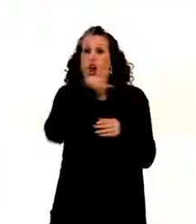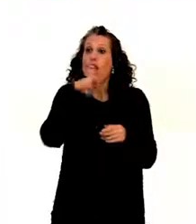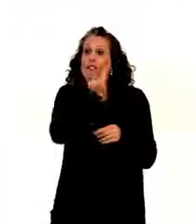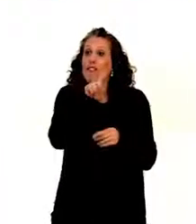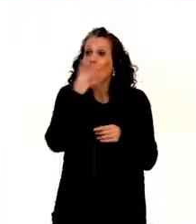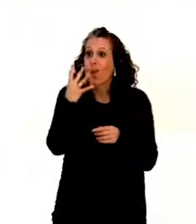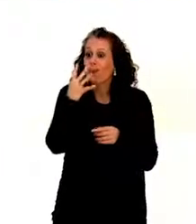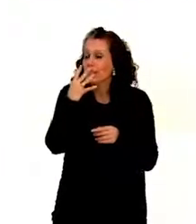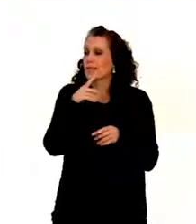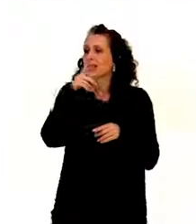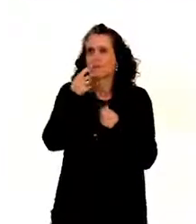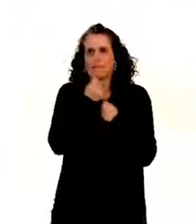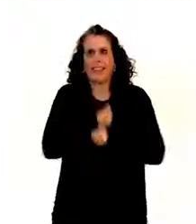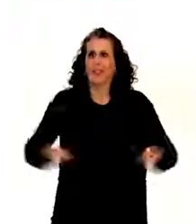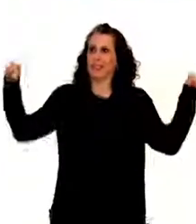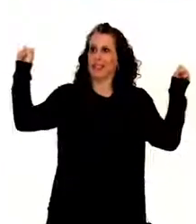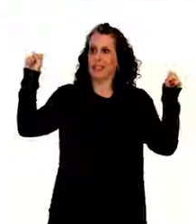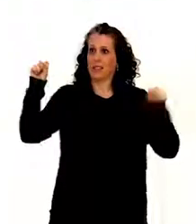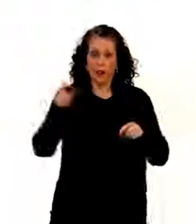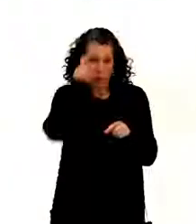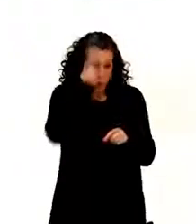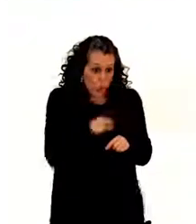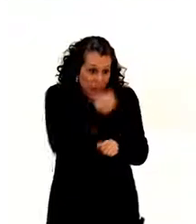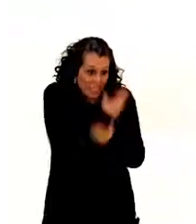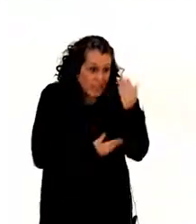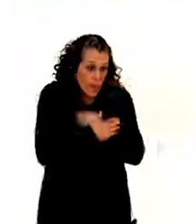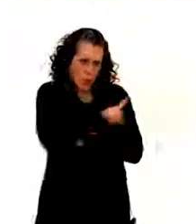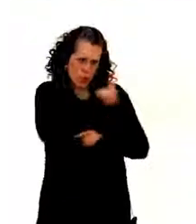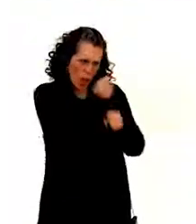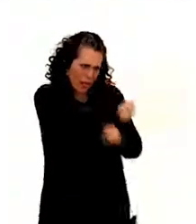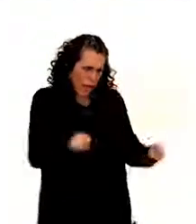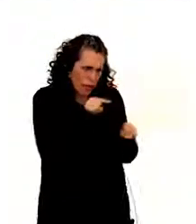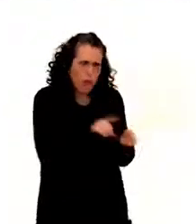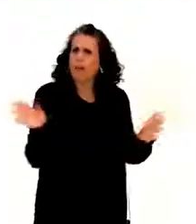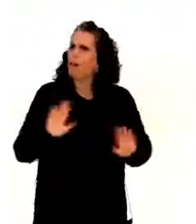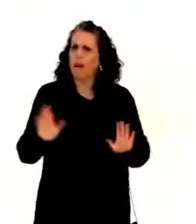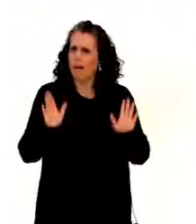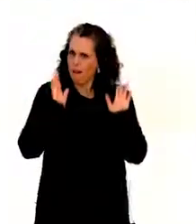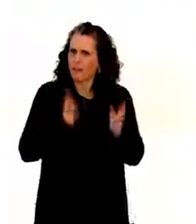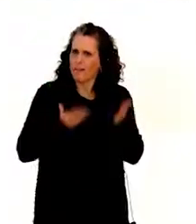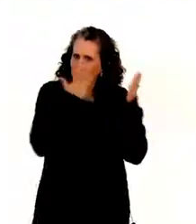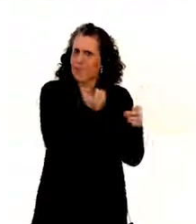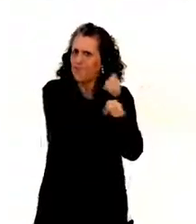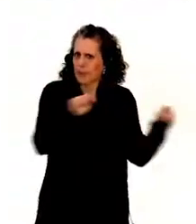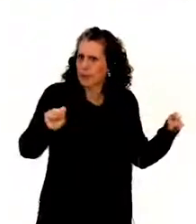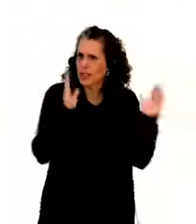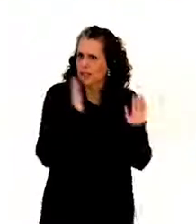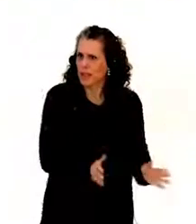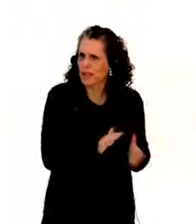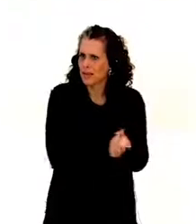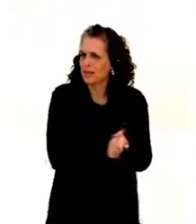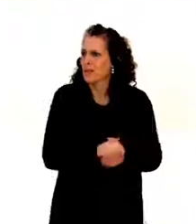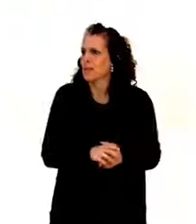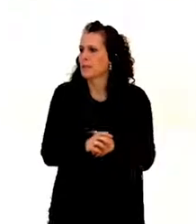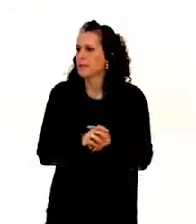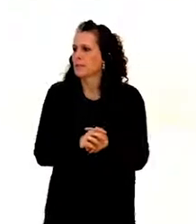Nobody should be deprived of their liberty on basis of disability. And committee had a rather interesting individual communication case,